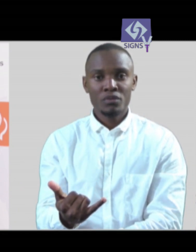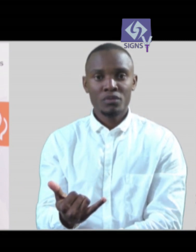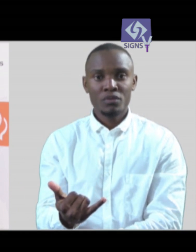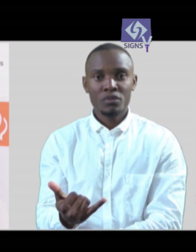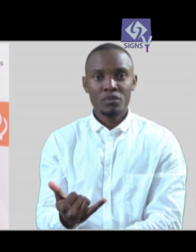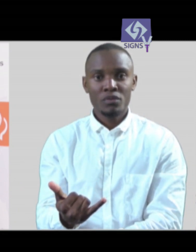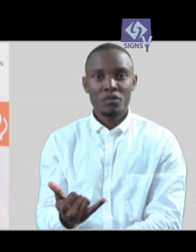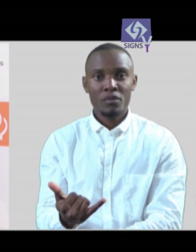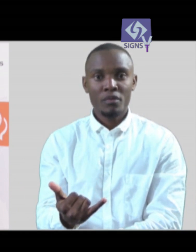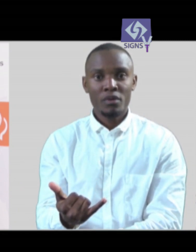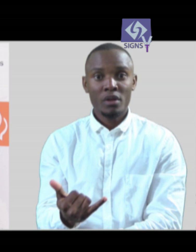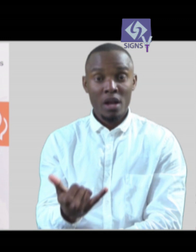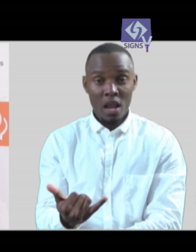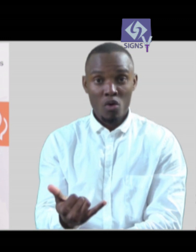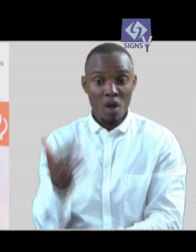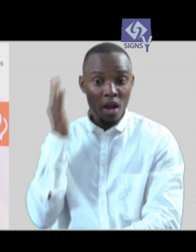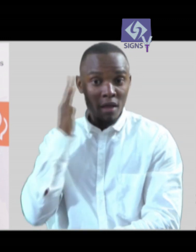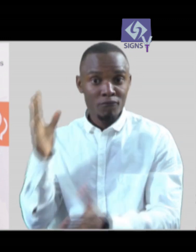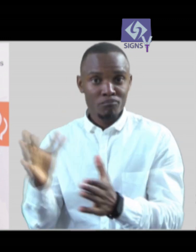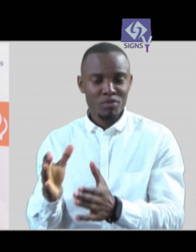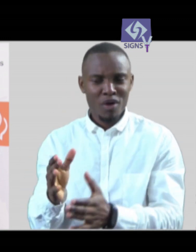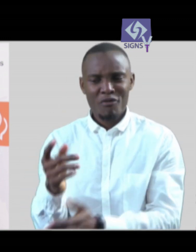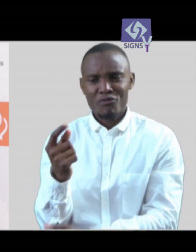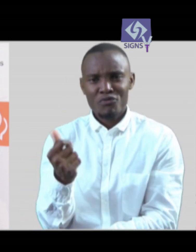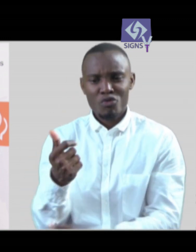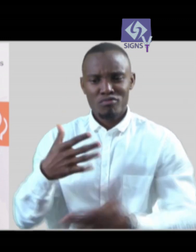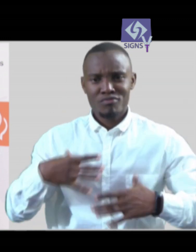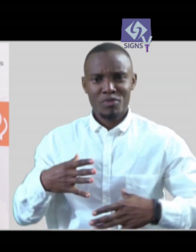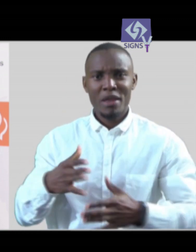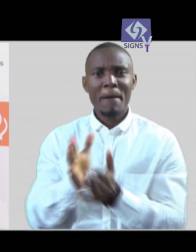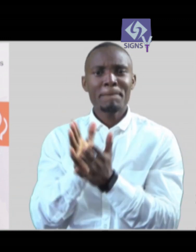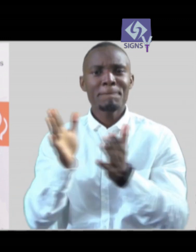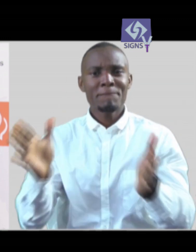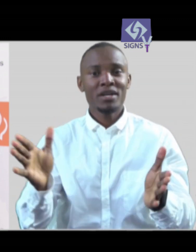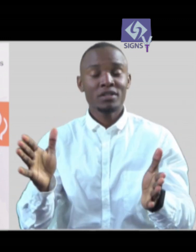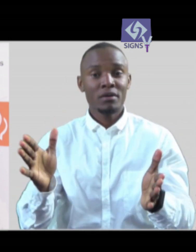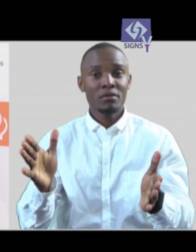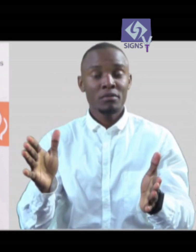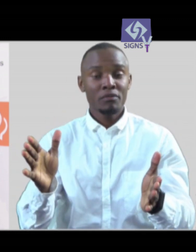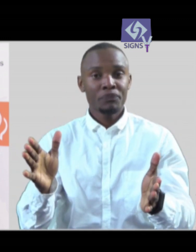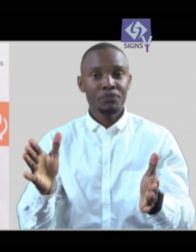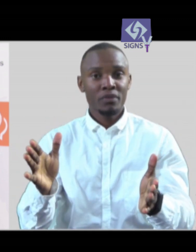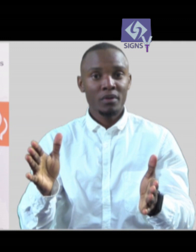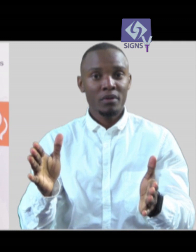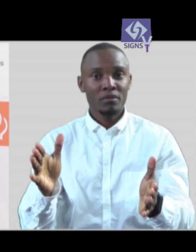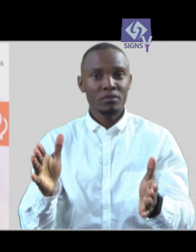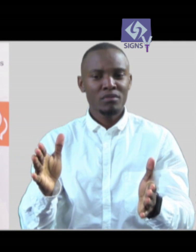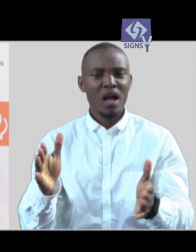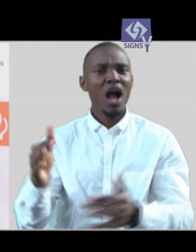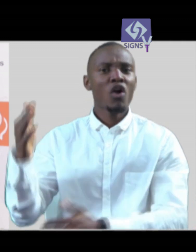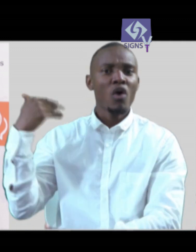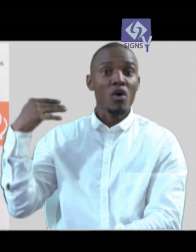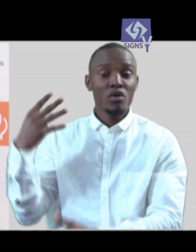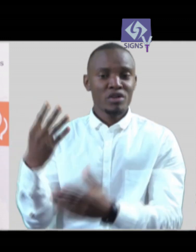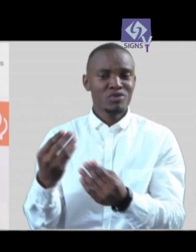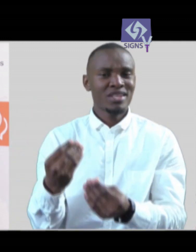their producers and with that note we come to the end of the news that are making headlines in the country we're gonna take a break when we come back we're coming back